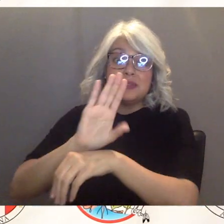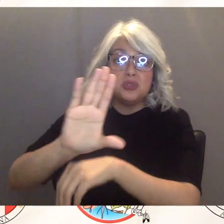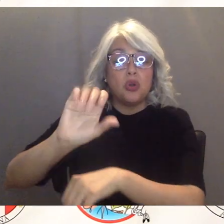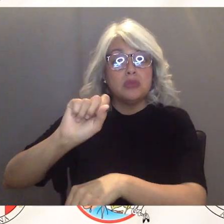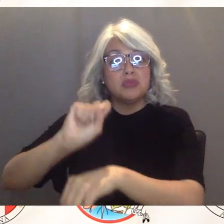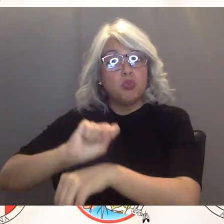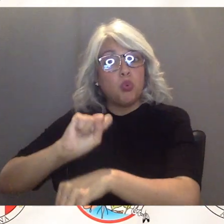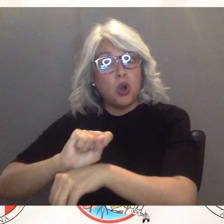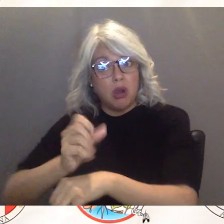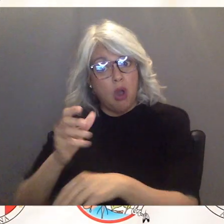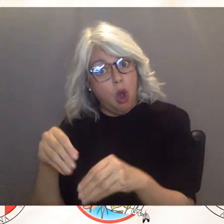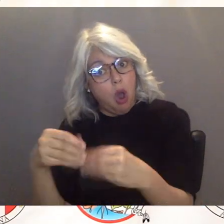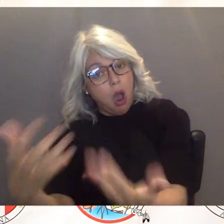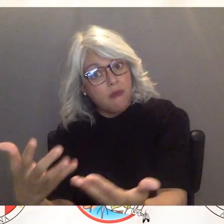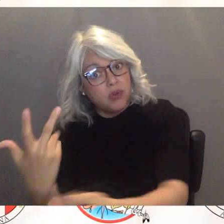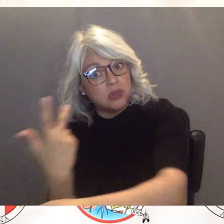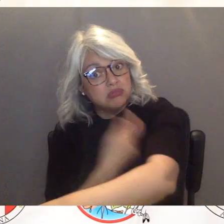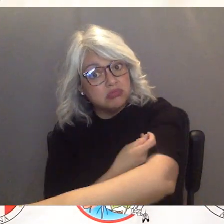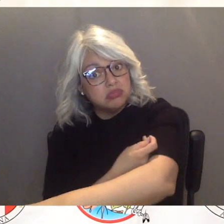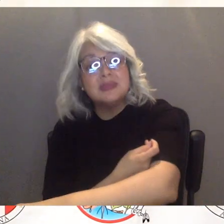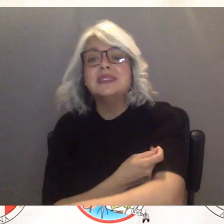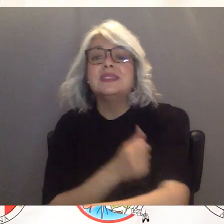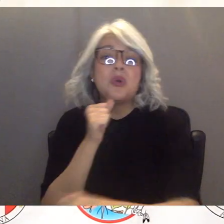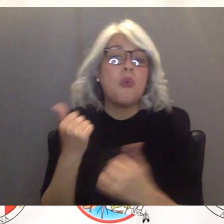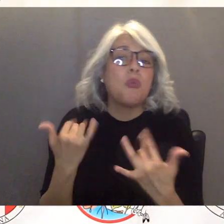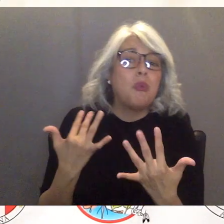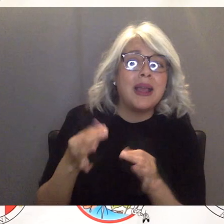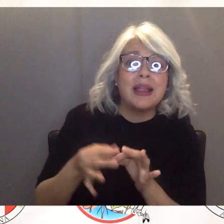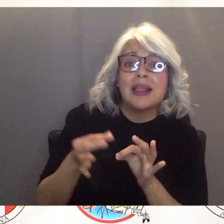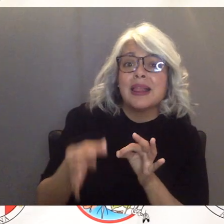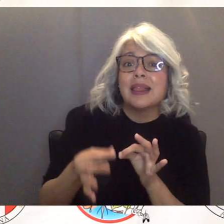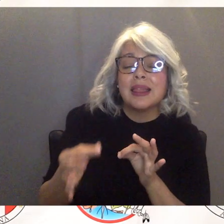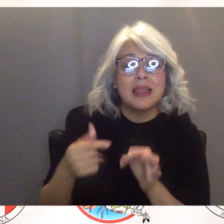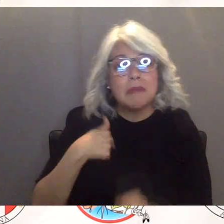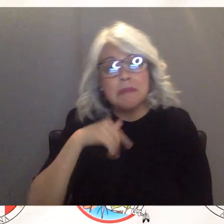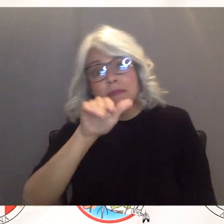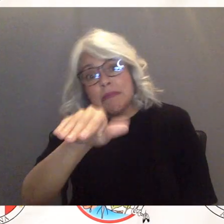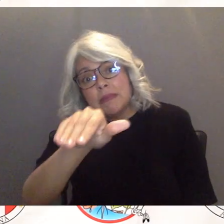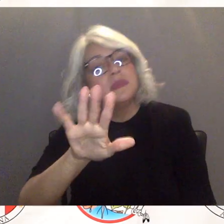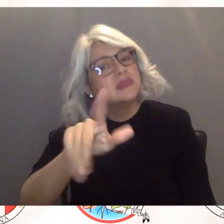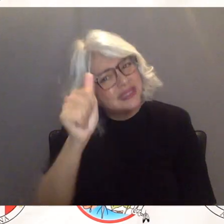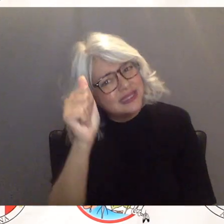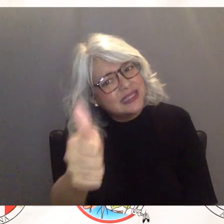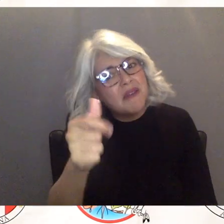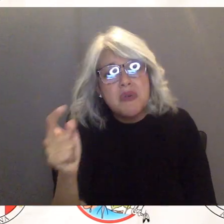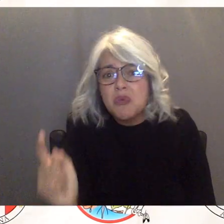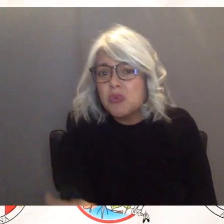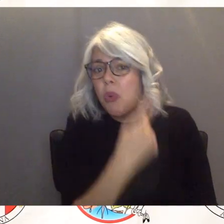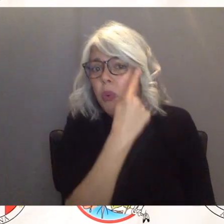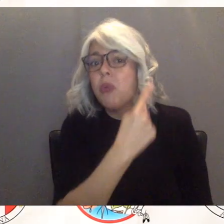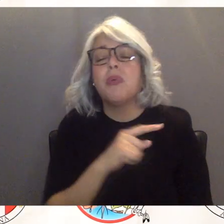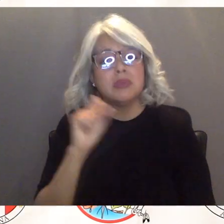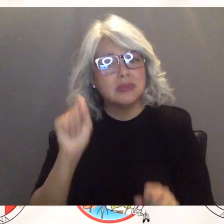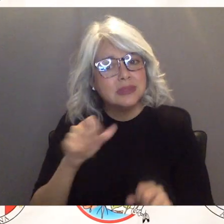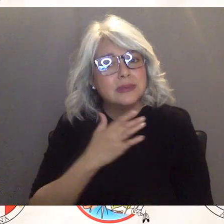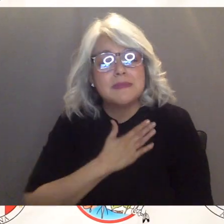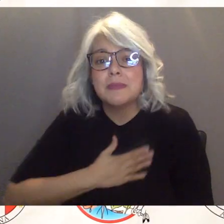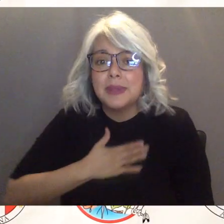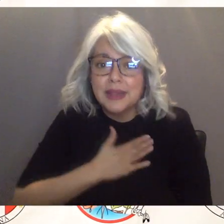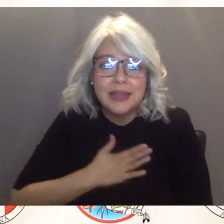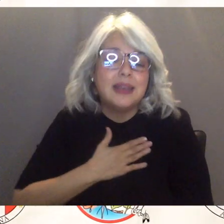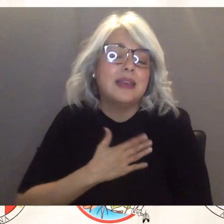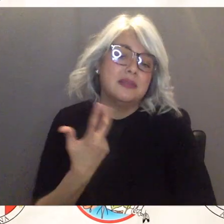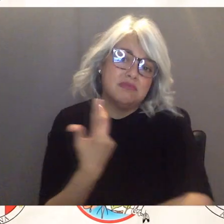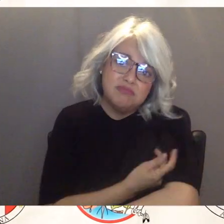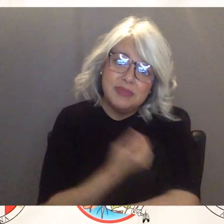if you do not work for the tribe um don't wait for us to to you know for your time to come up through us and if if you're